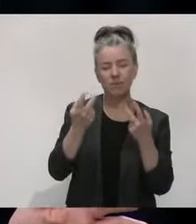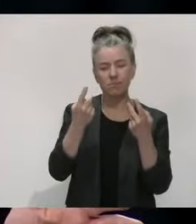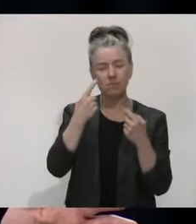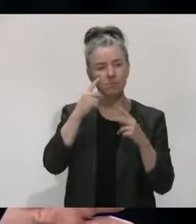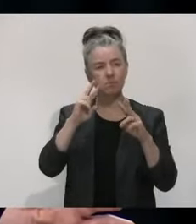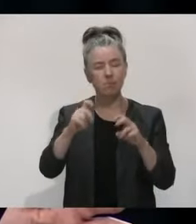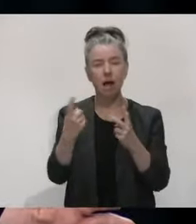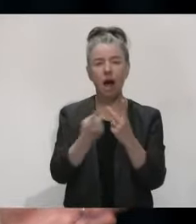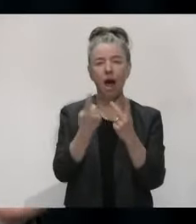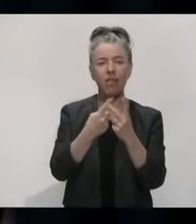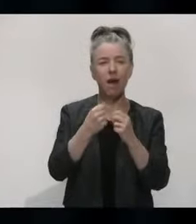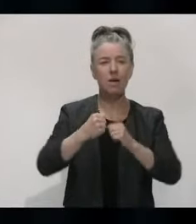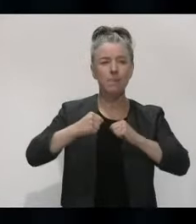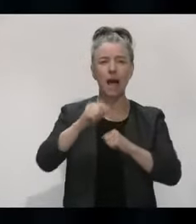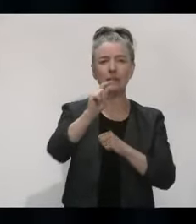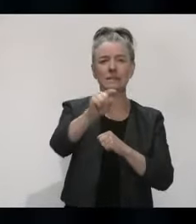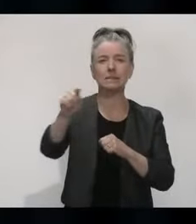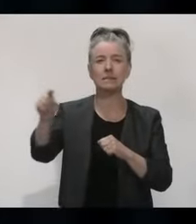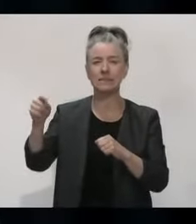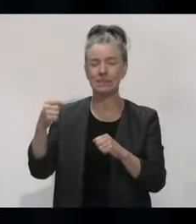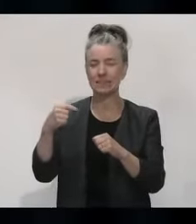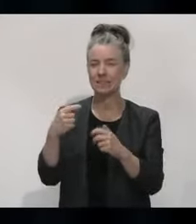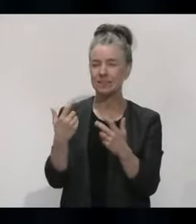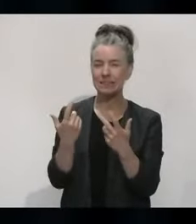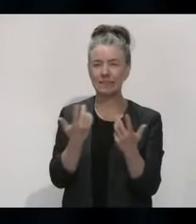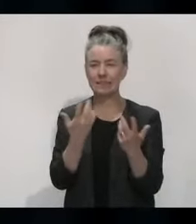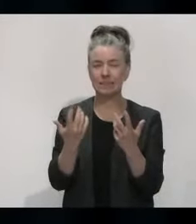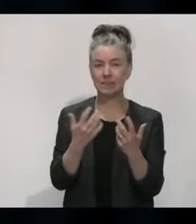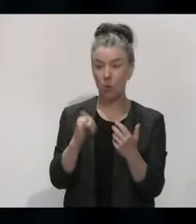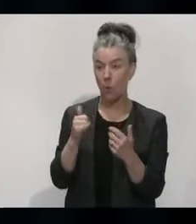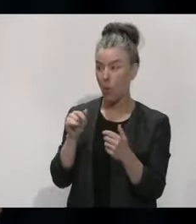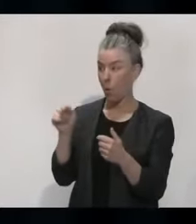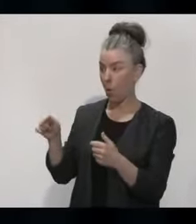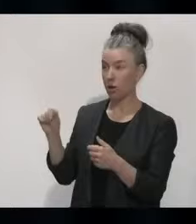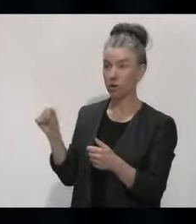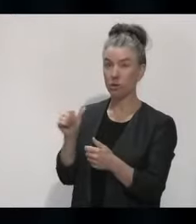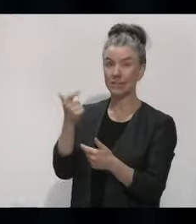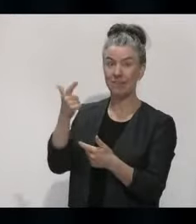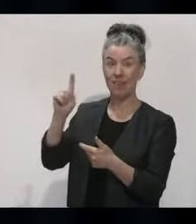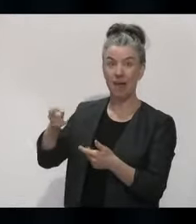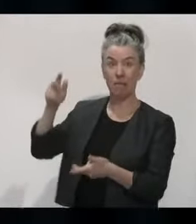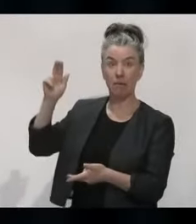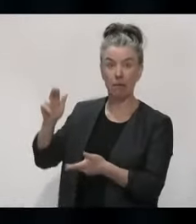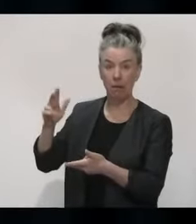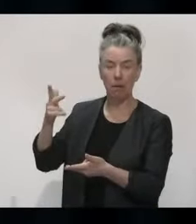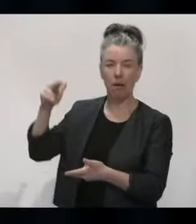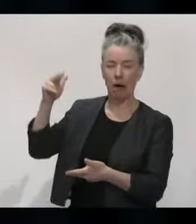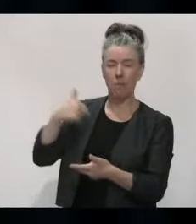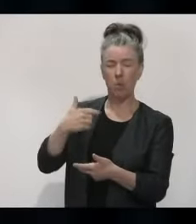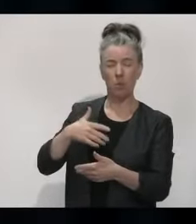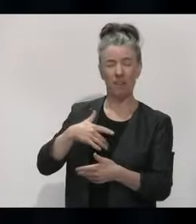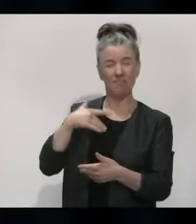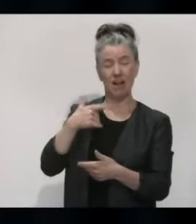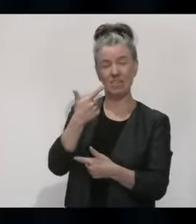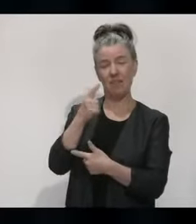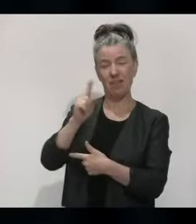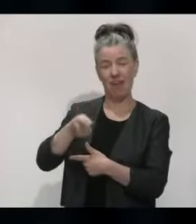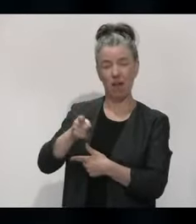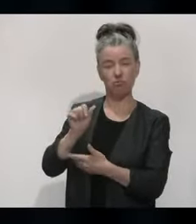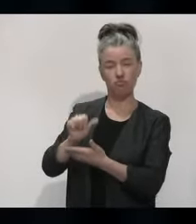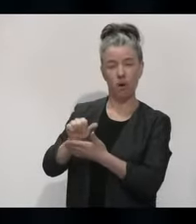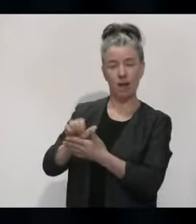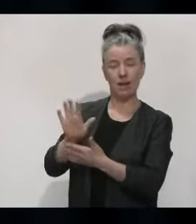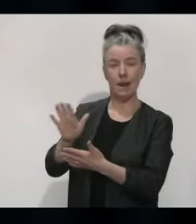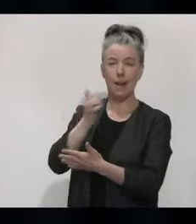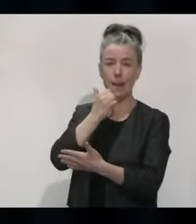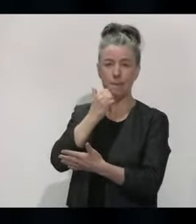increase that capacity, or whether that capacity should be decreased. We're confident, sitting at around 7,000 at the moment, that